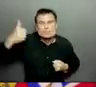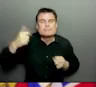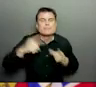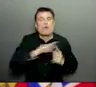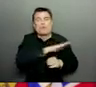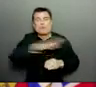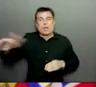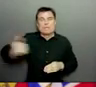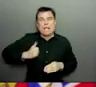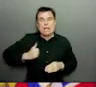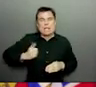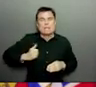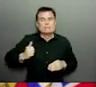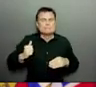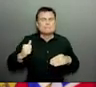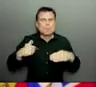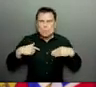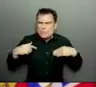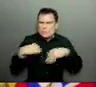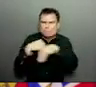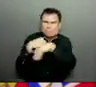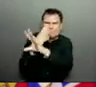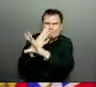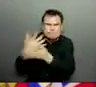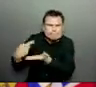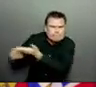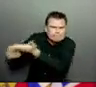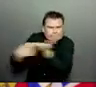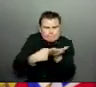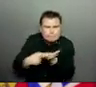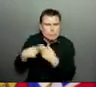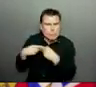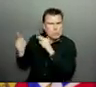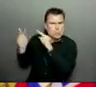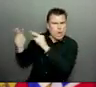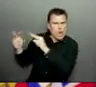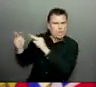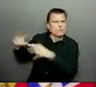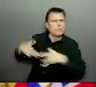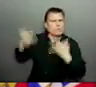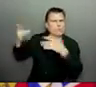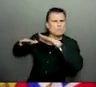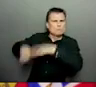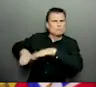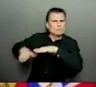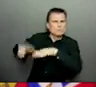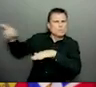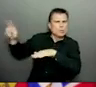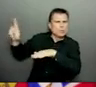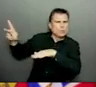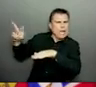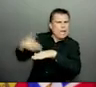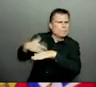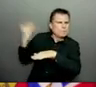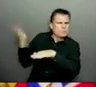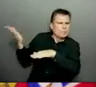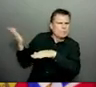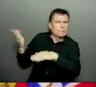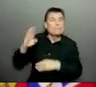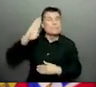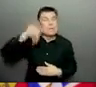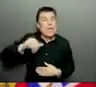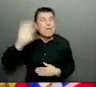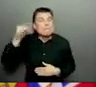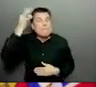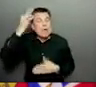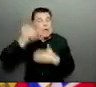closely. Yesterday, the government of Canada put in a temporary travel restriction stopping all flights from the U.K. so